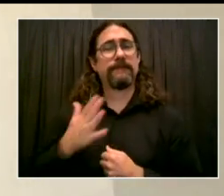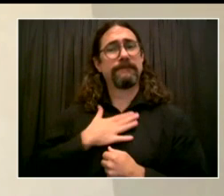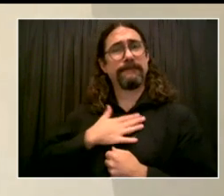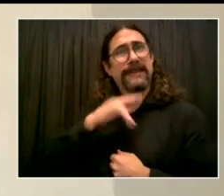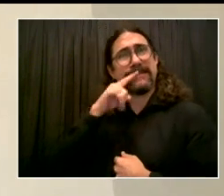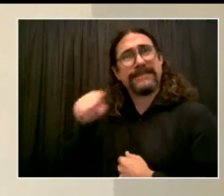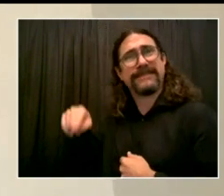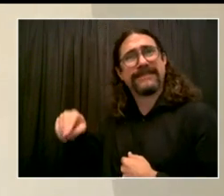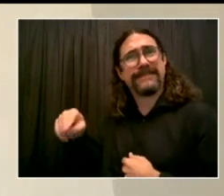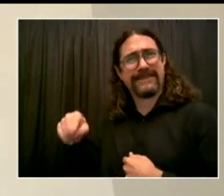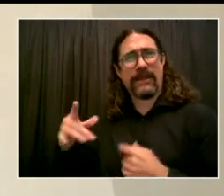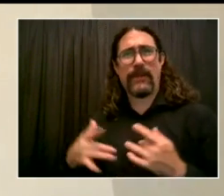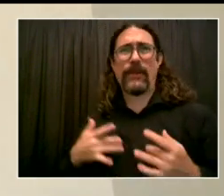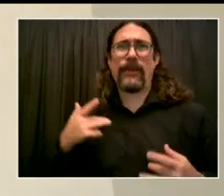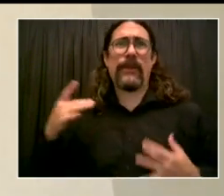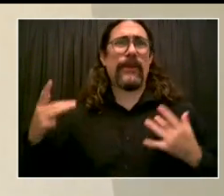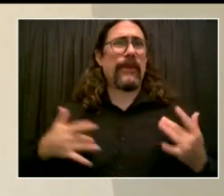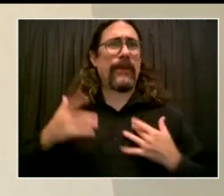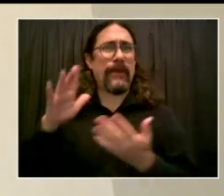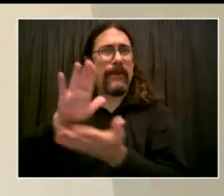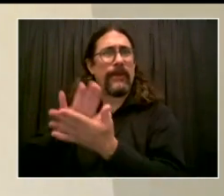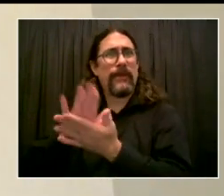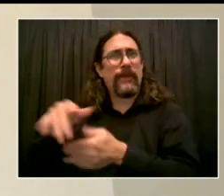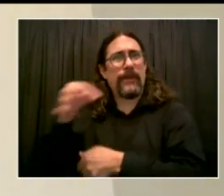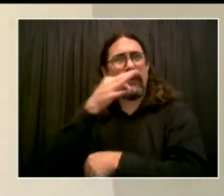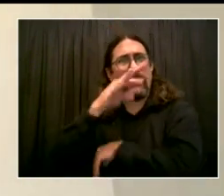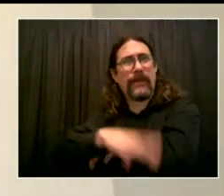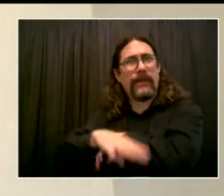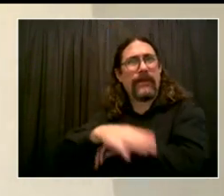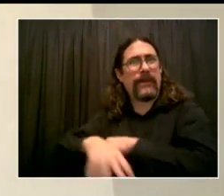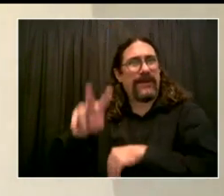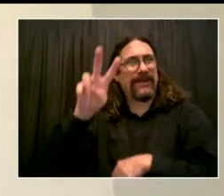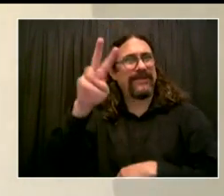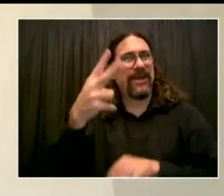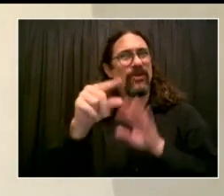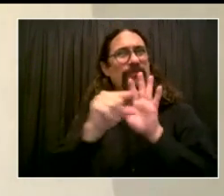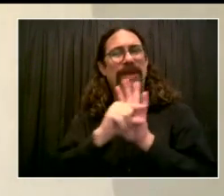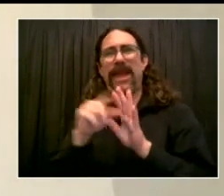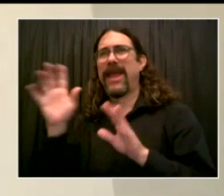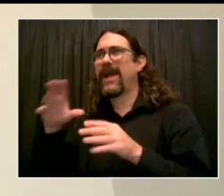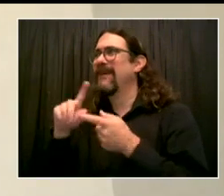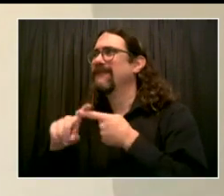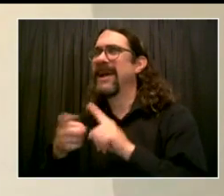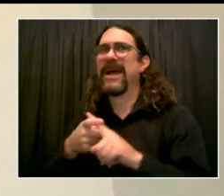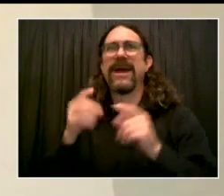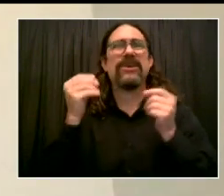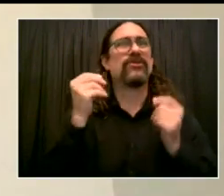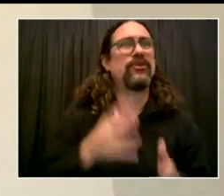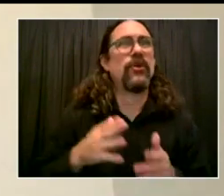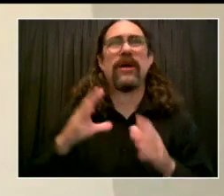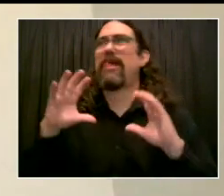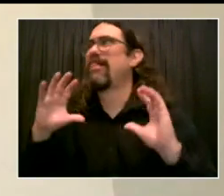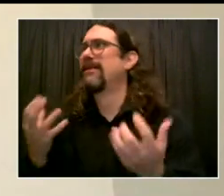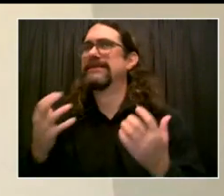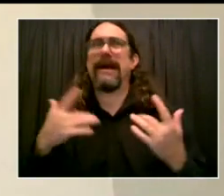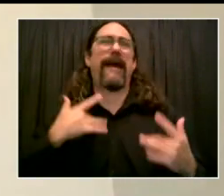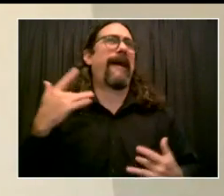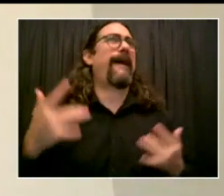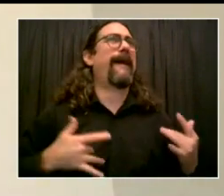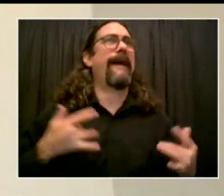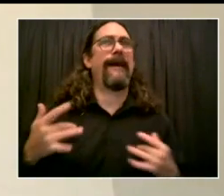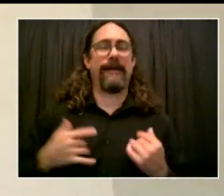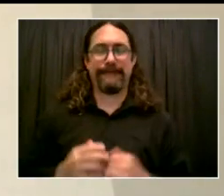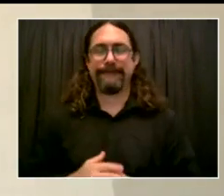preparing to be back in school after an entire year of remote learning. Mr. Mayor, as you already emphasized,